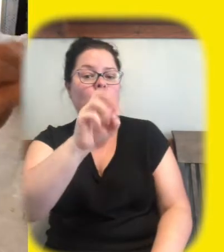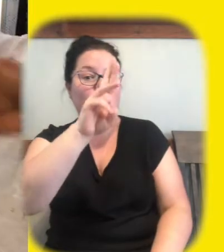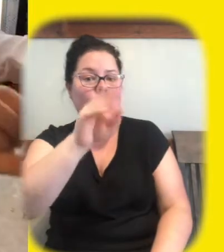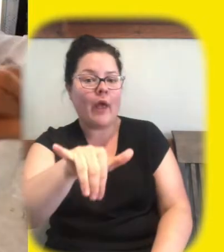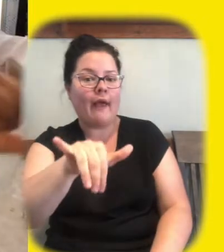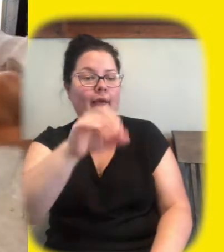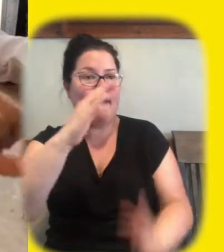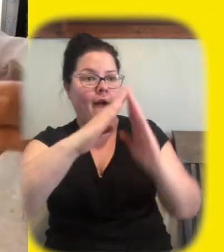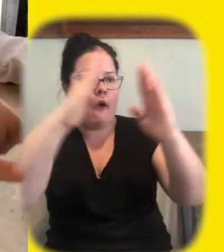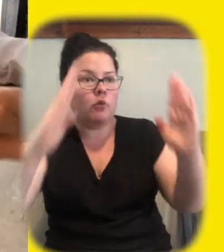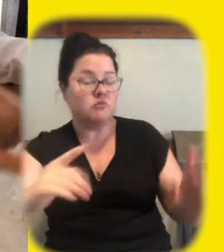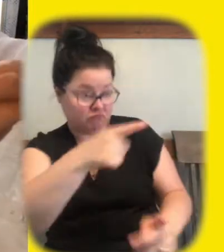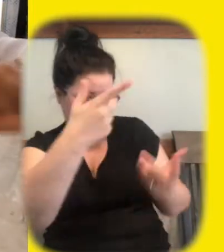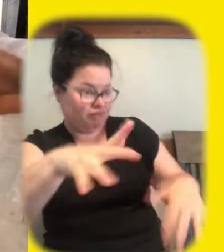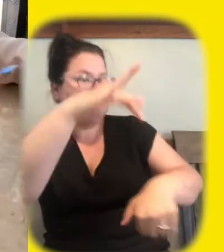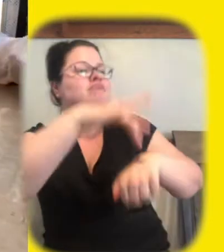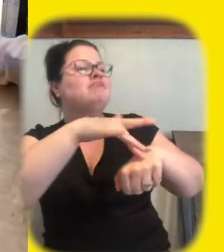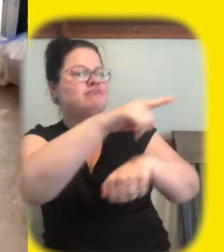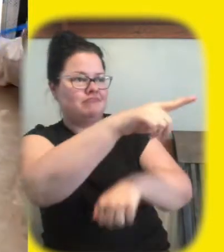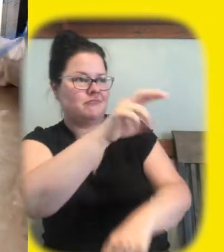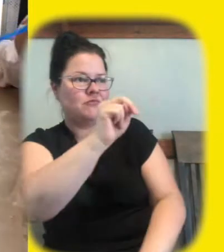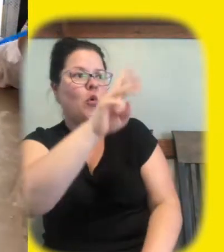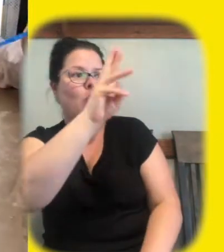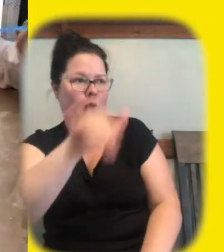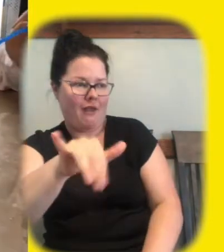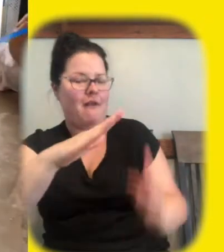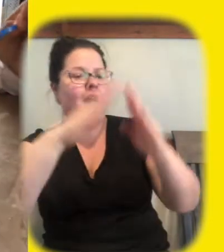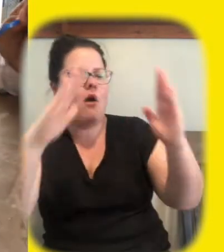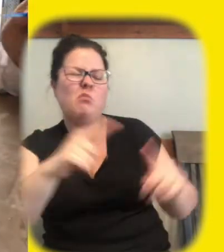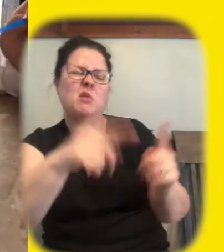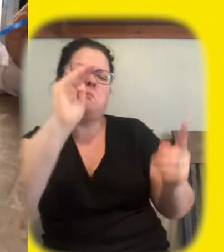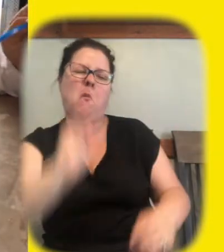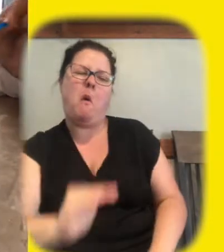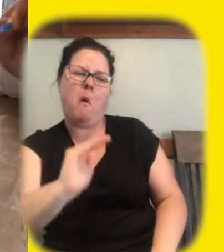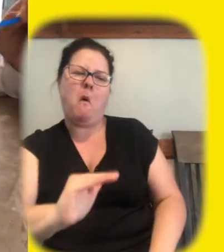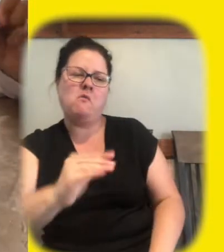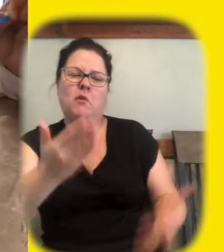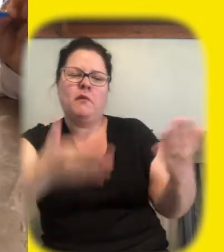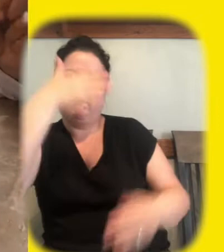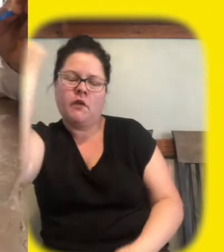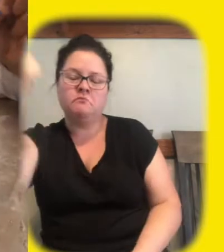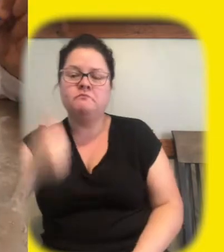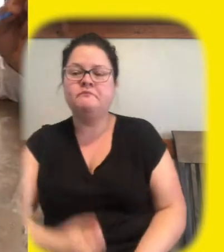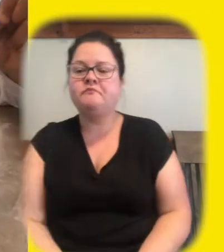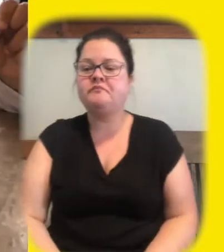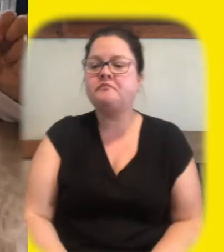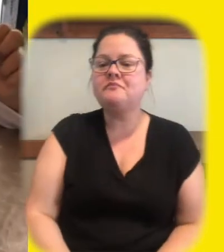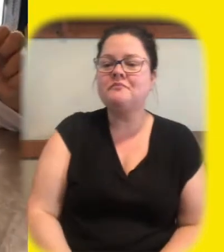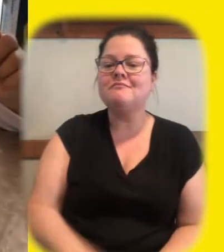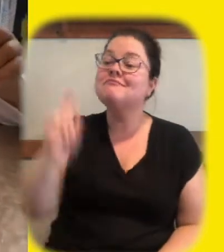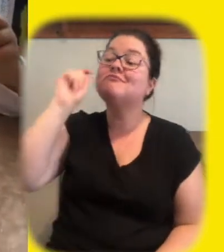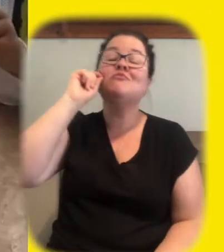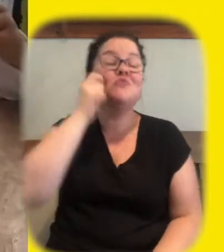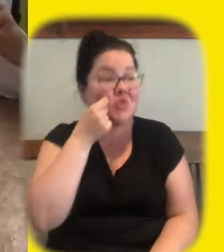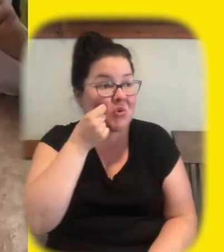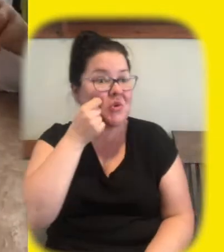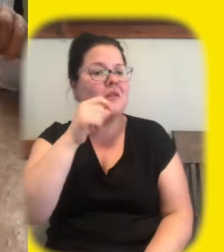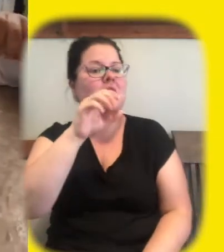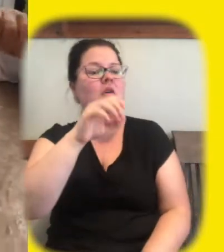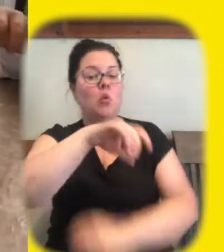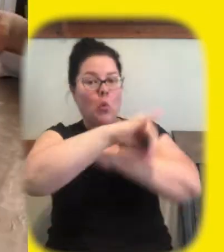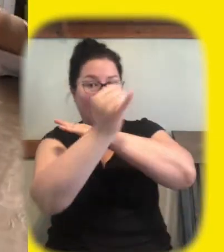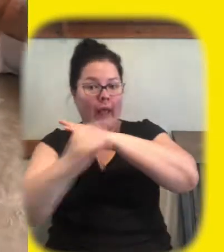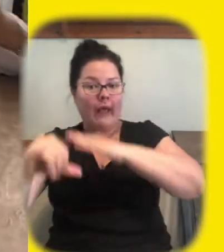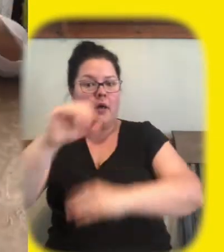you've also been to norway house but you're quite little so that's pretty cool so belugas have